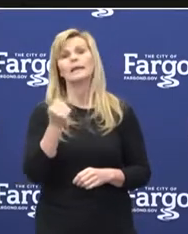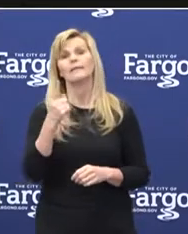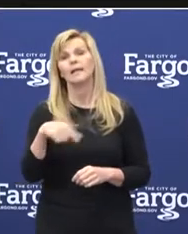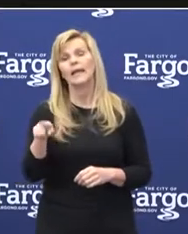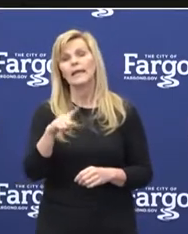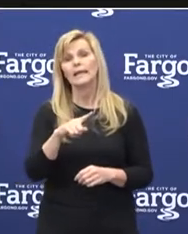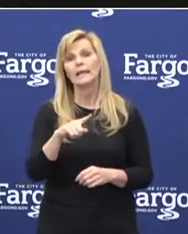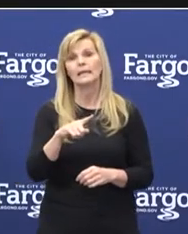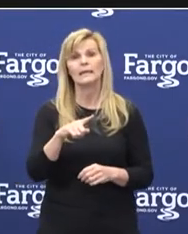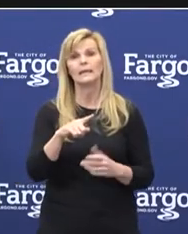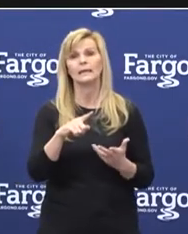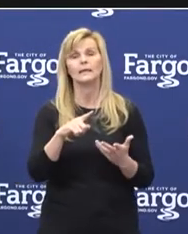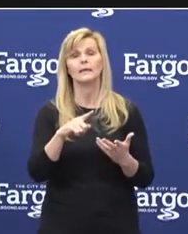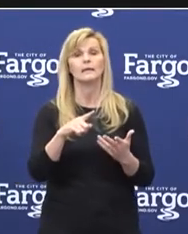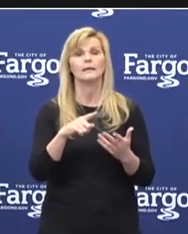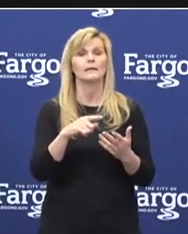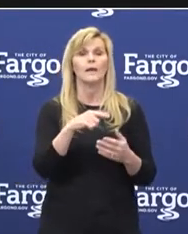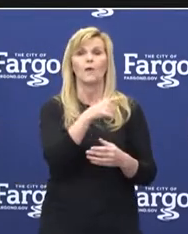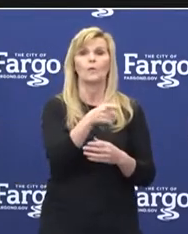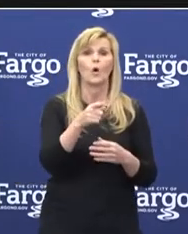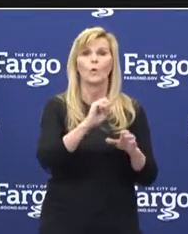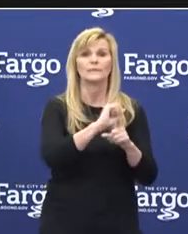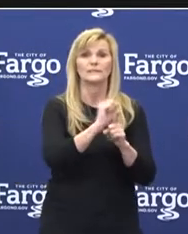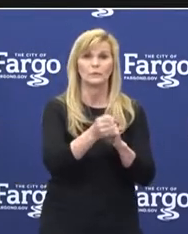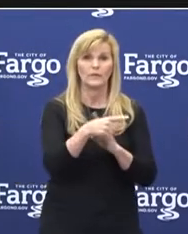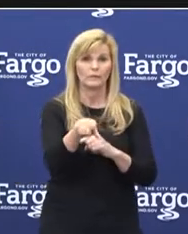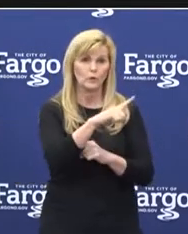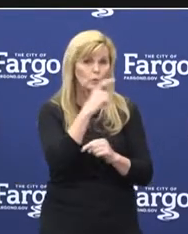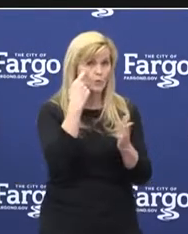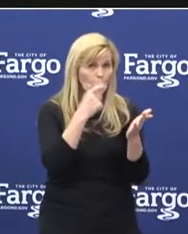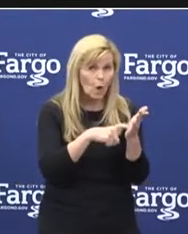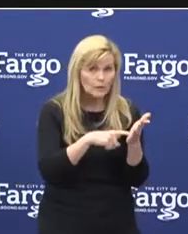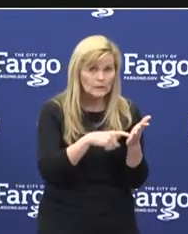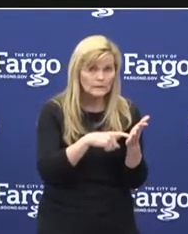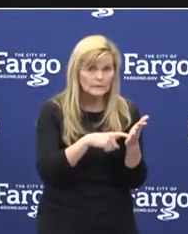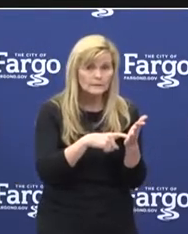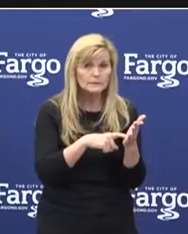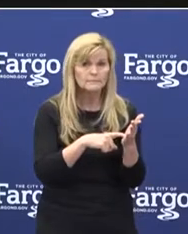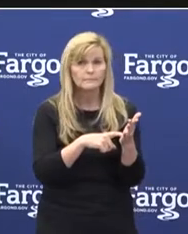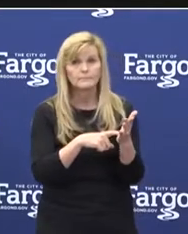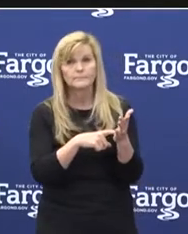of these, any factors that you see that might be